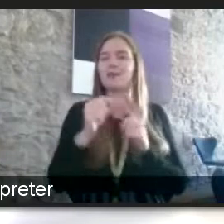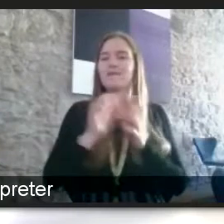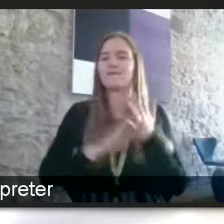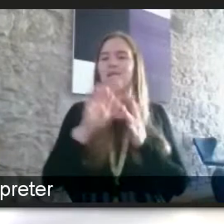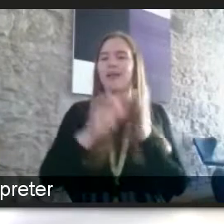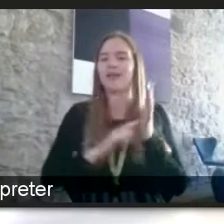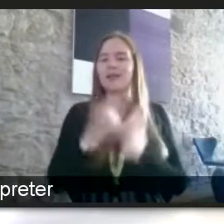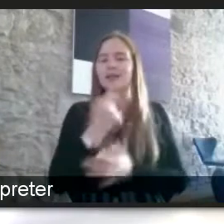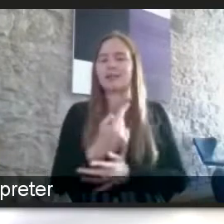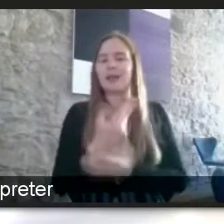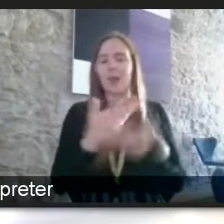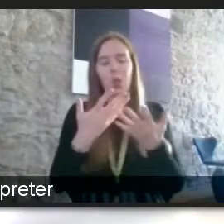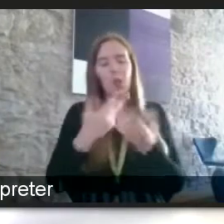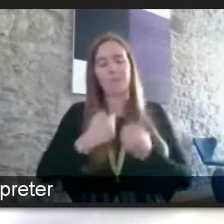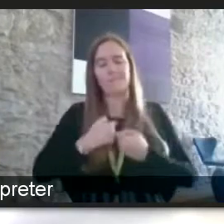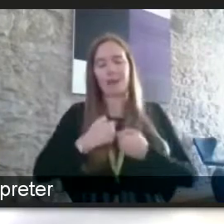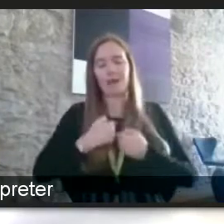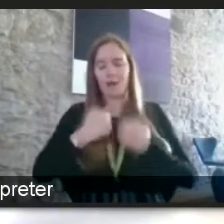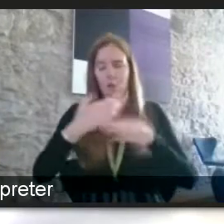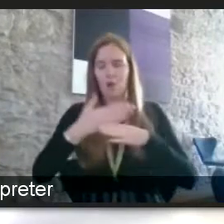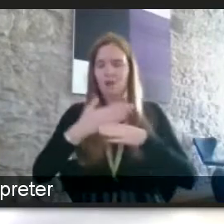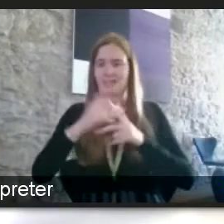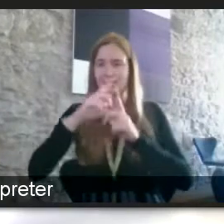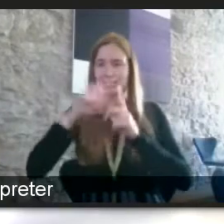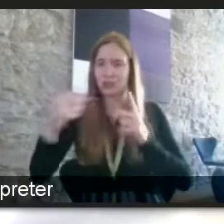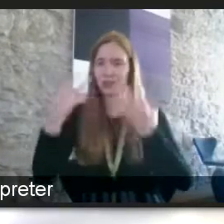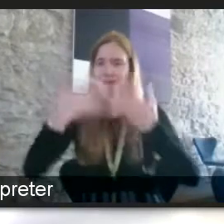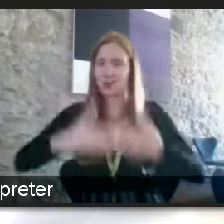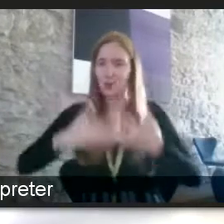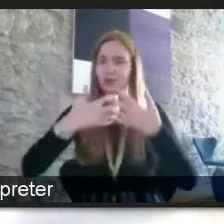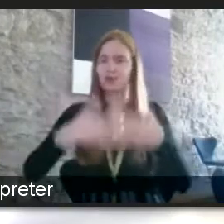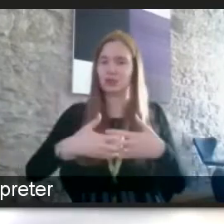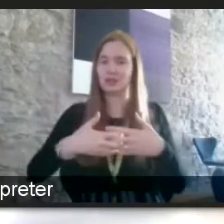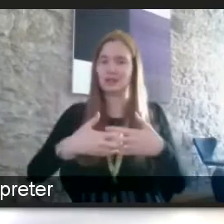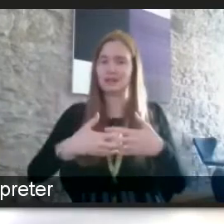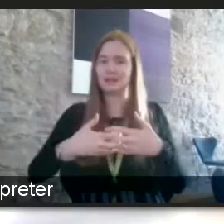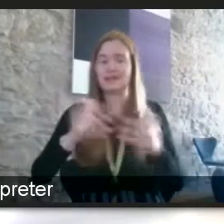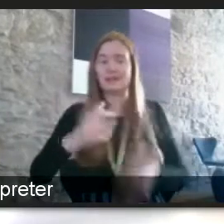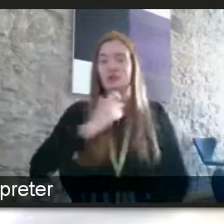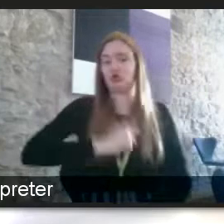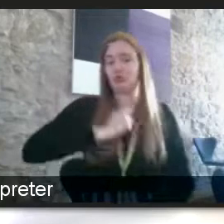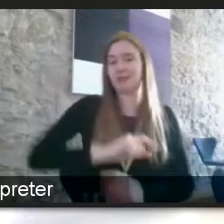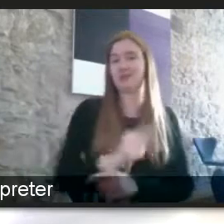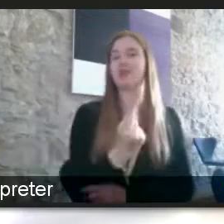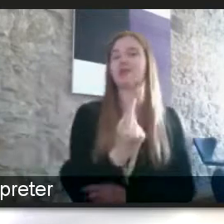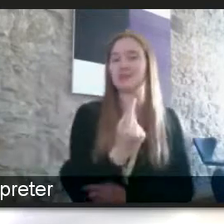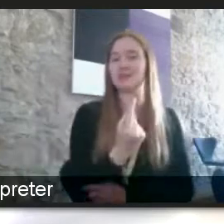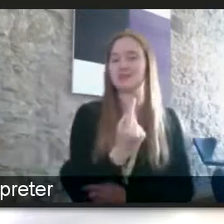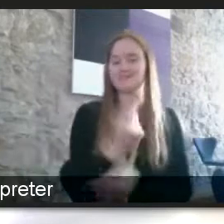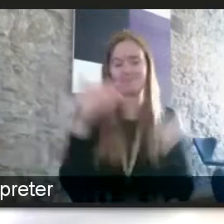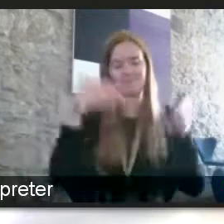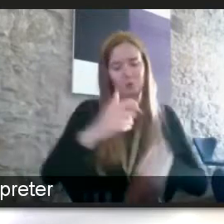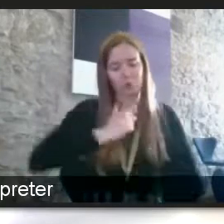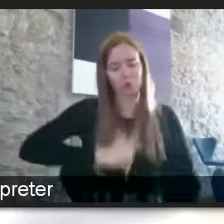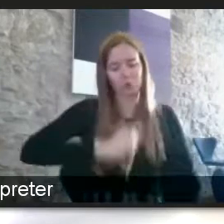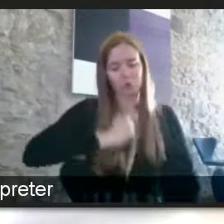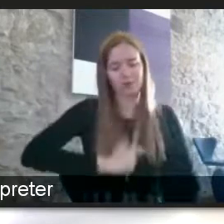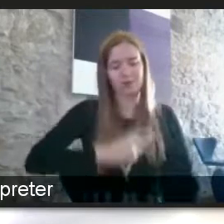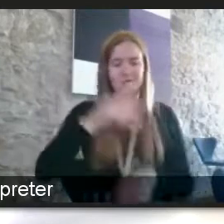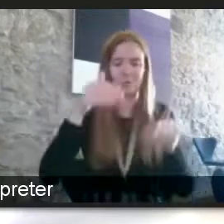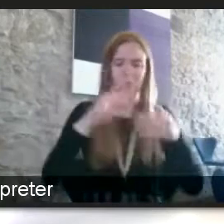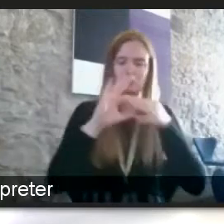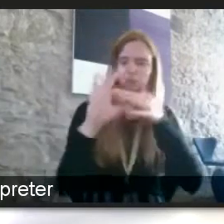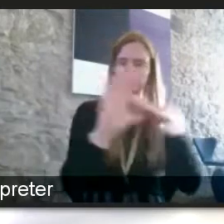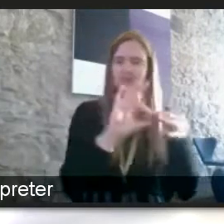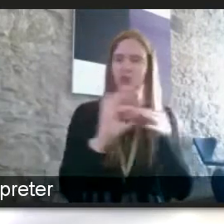you know a lot of my work is in digital technology what the last couple years have told us is humans first focus on the human focus on the connection focus